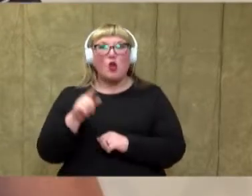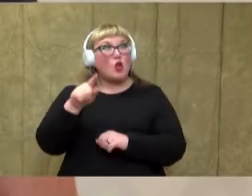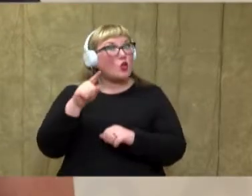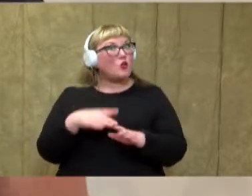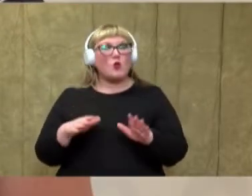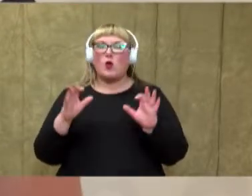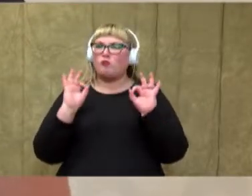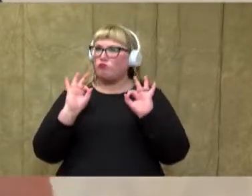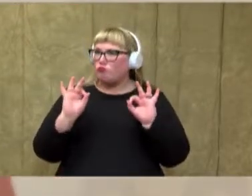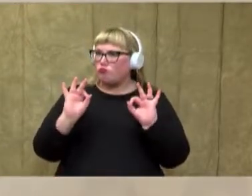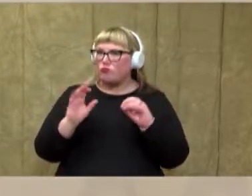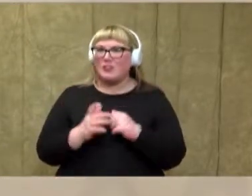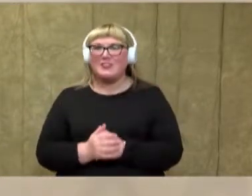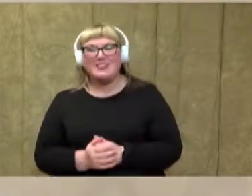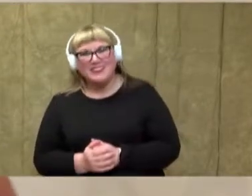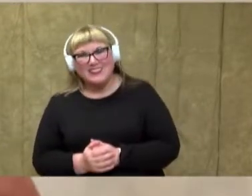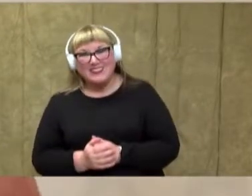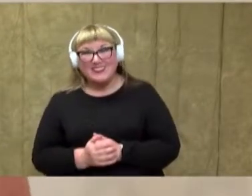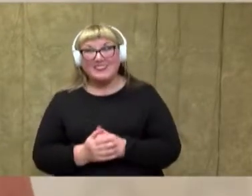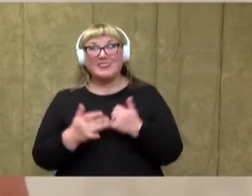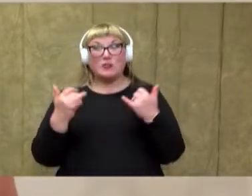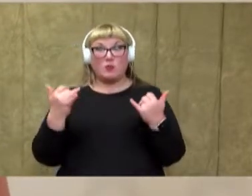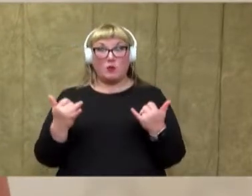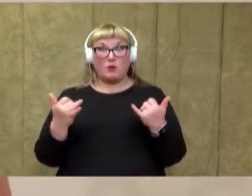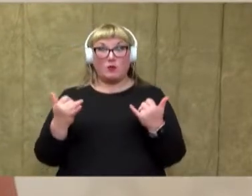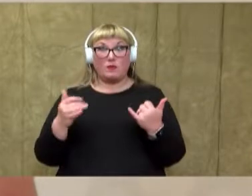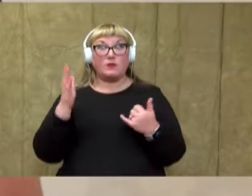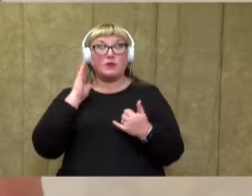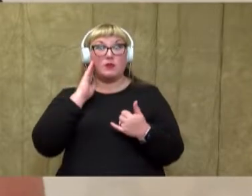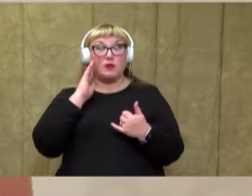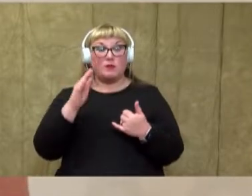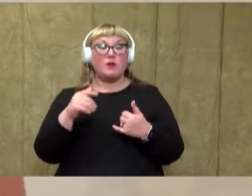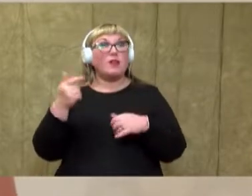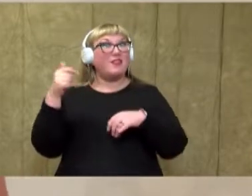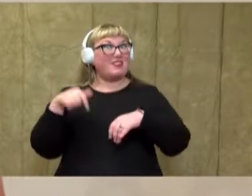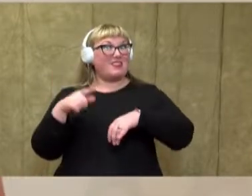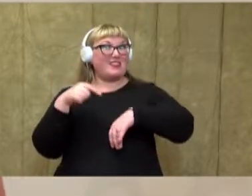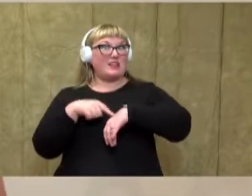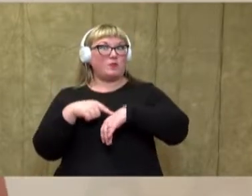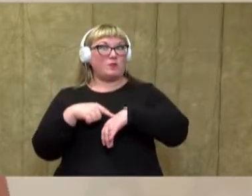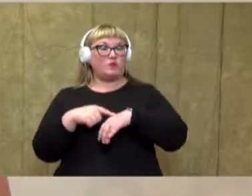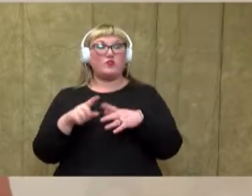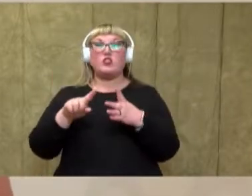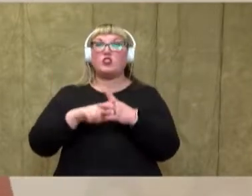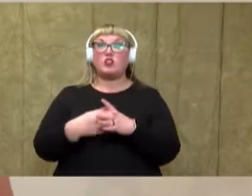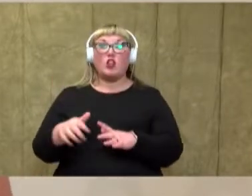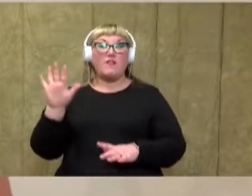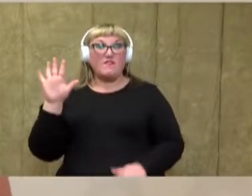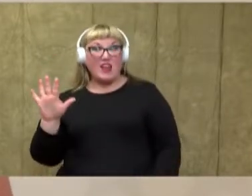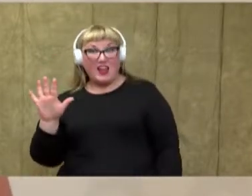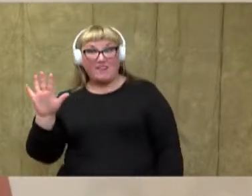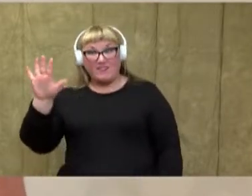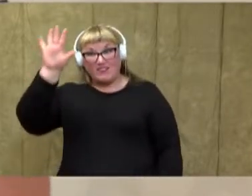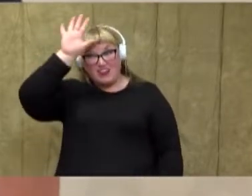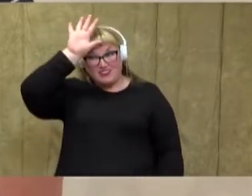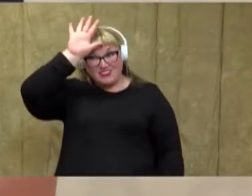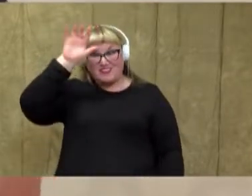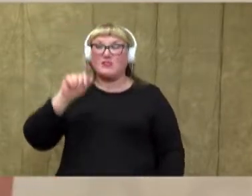really getting the hang of this. All right now we are this time gonna start going to five.